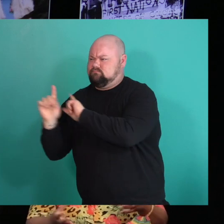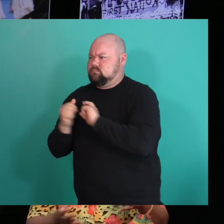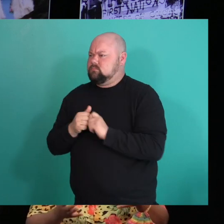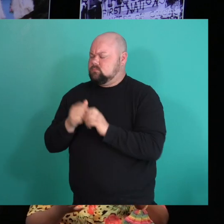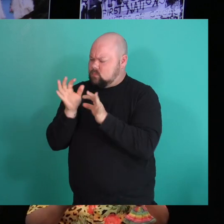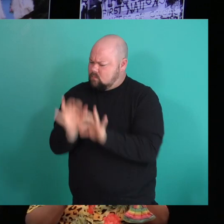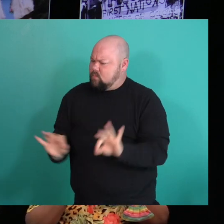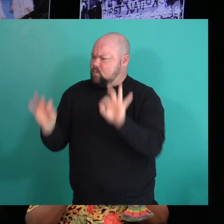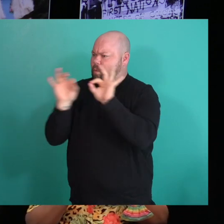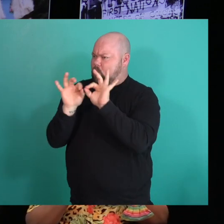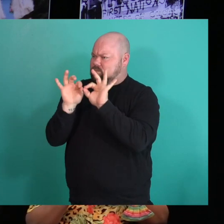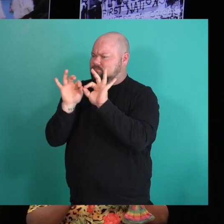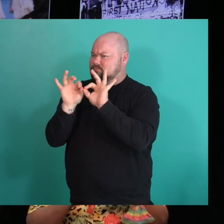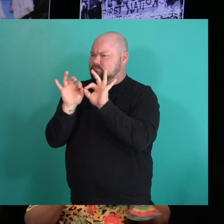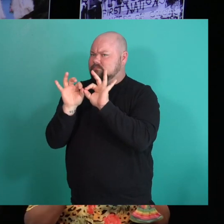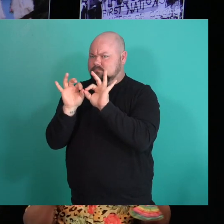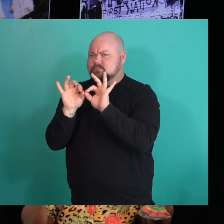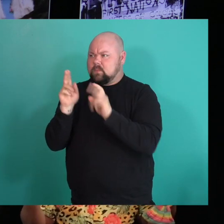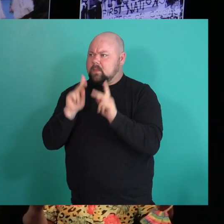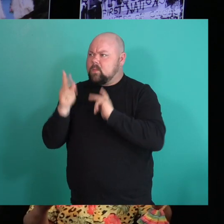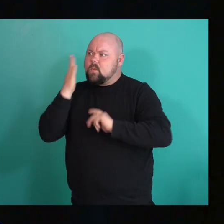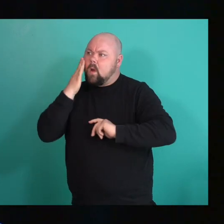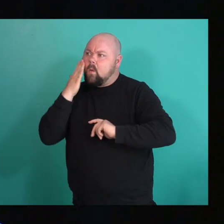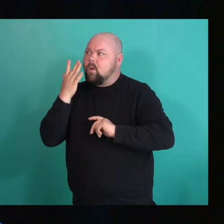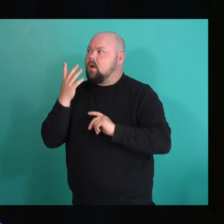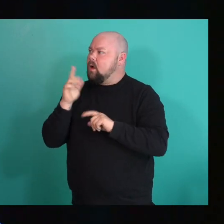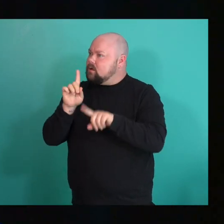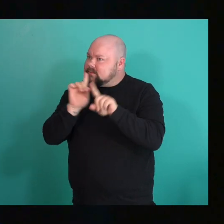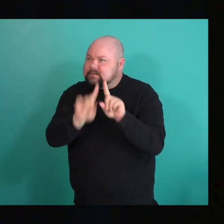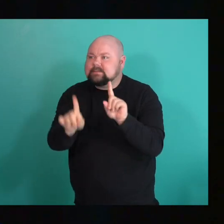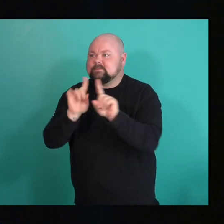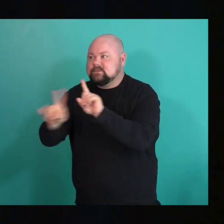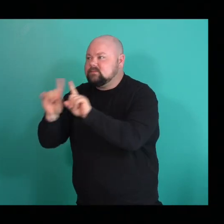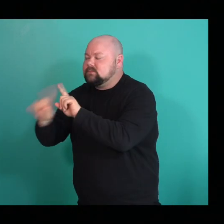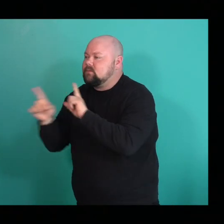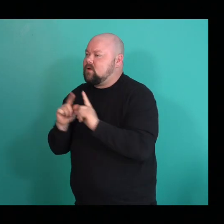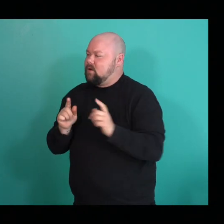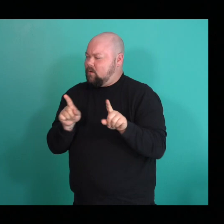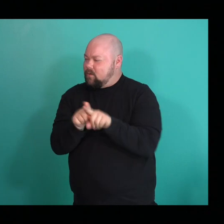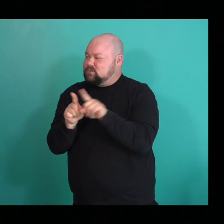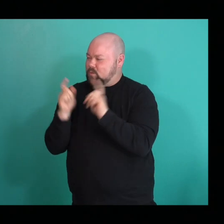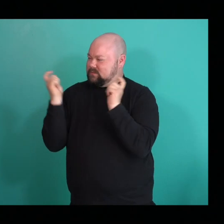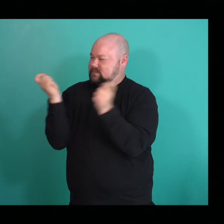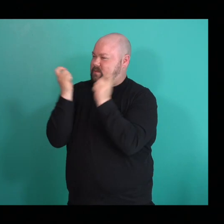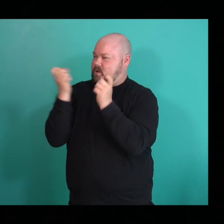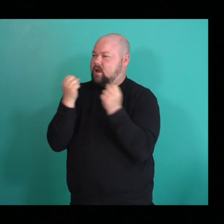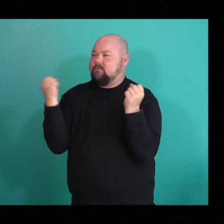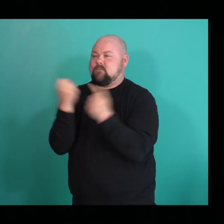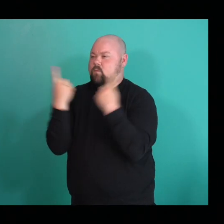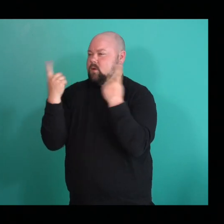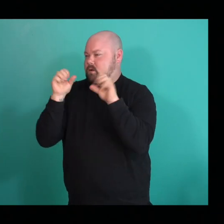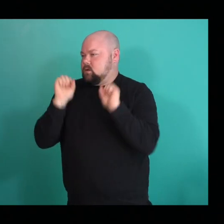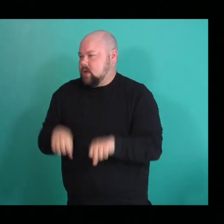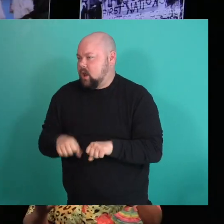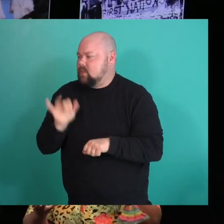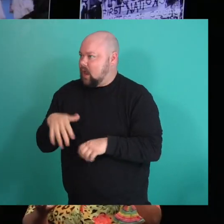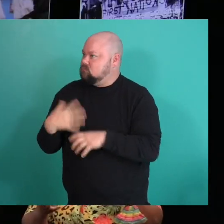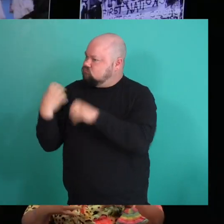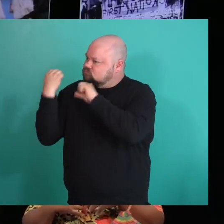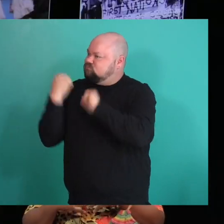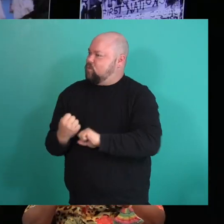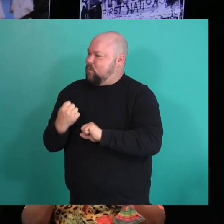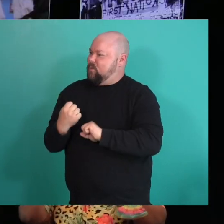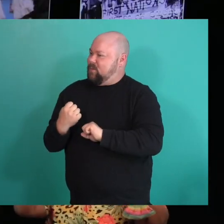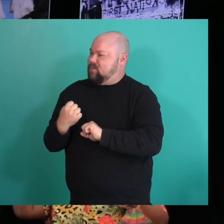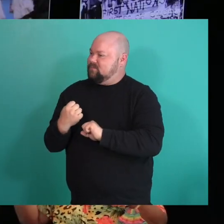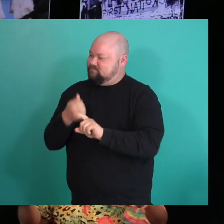that people are all different and they're all celebrated. And I think it's just so strong that we're not scared